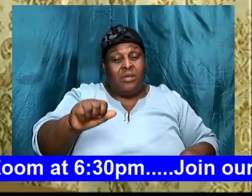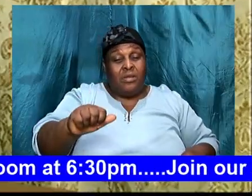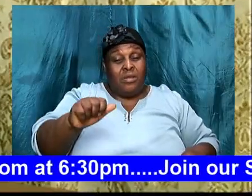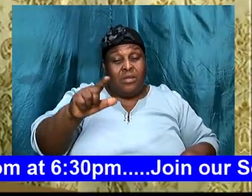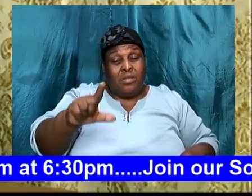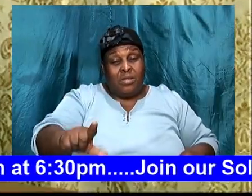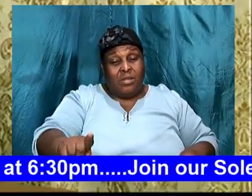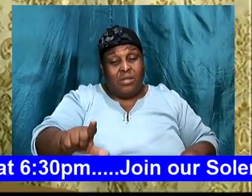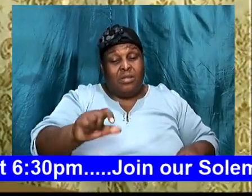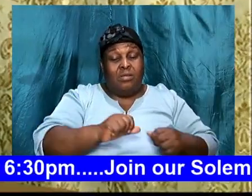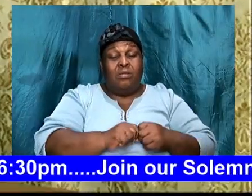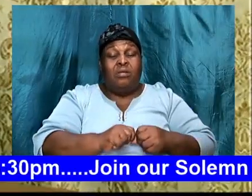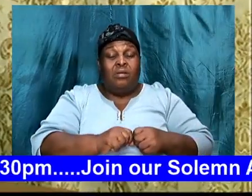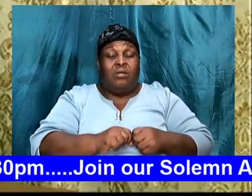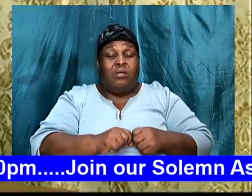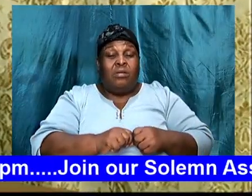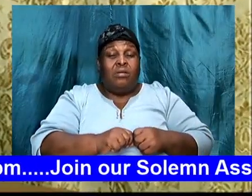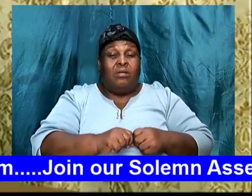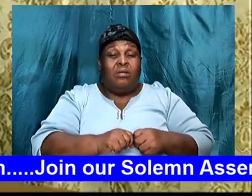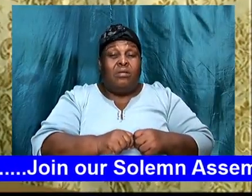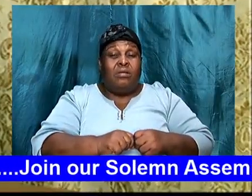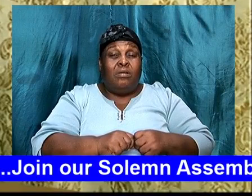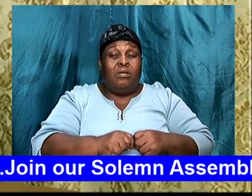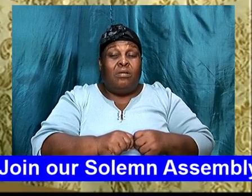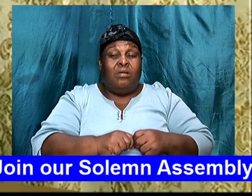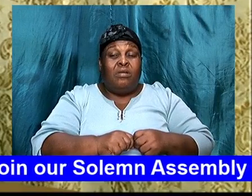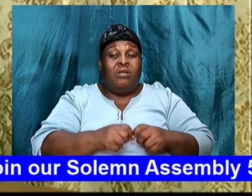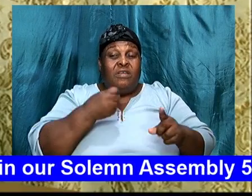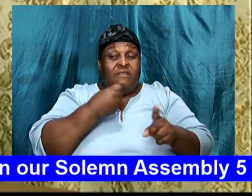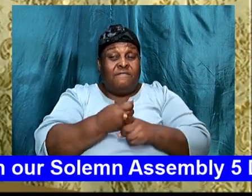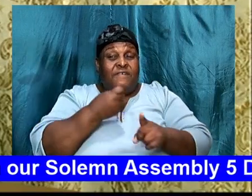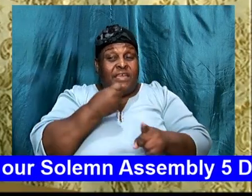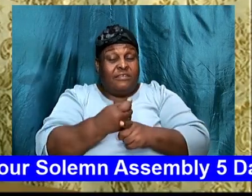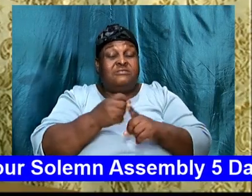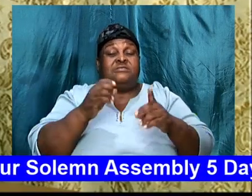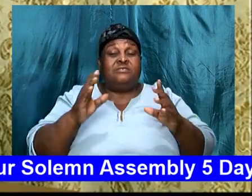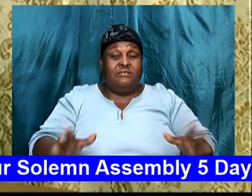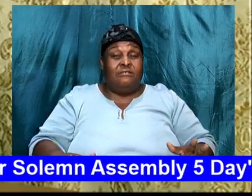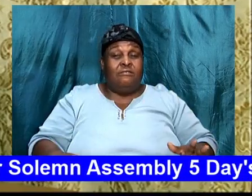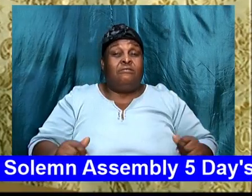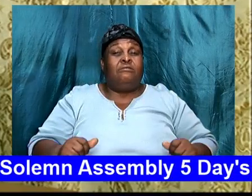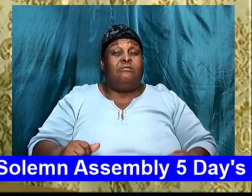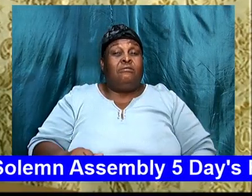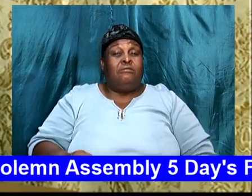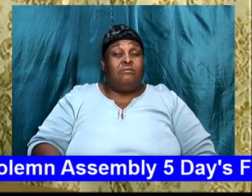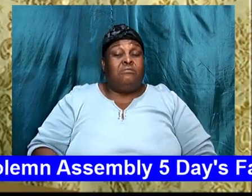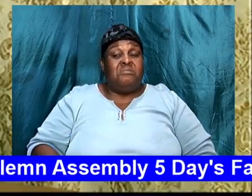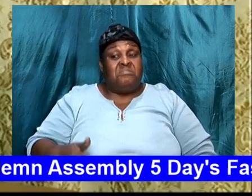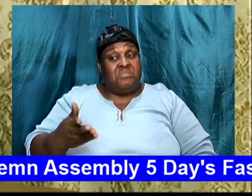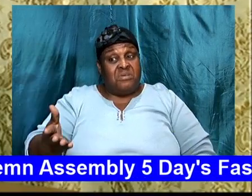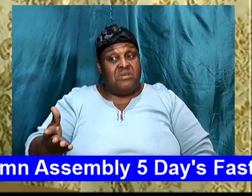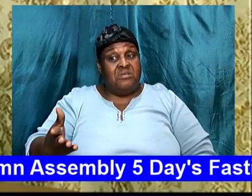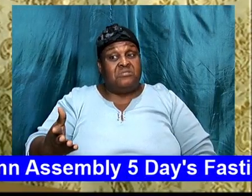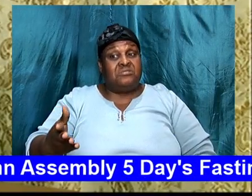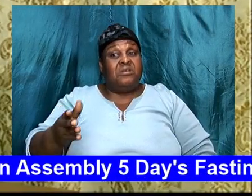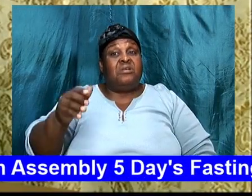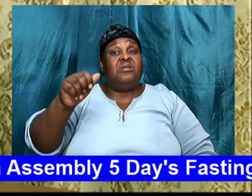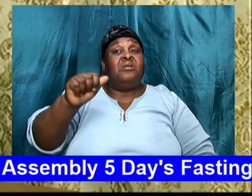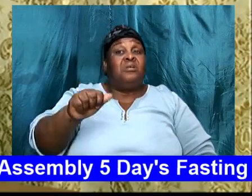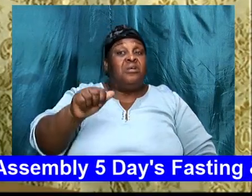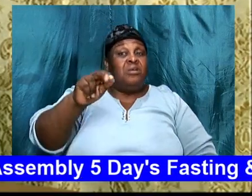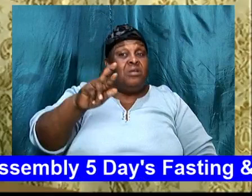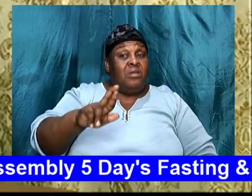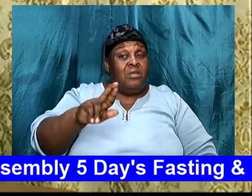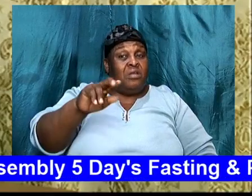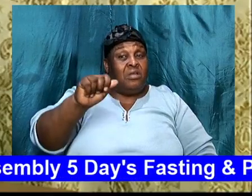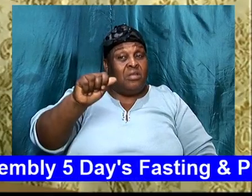are, wild people, according to the Bible. These are, Arab. And these, Arab men, are